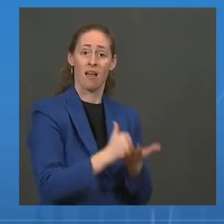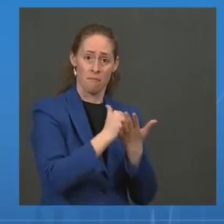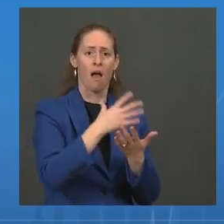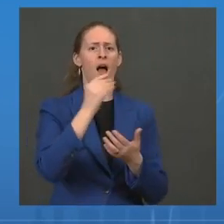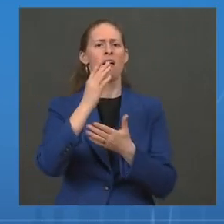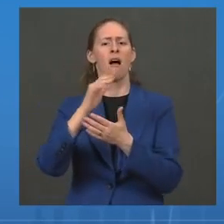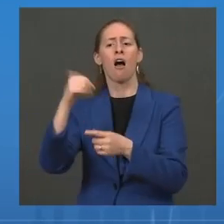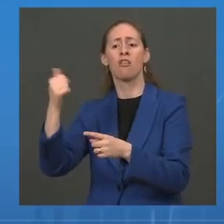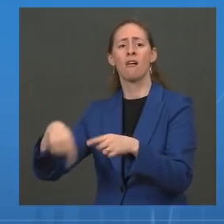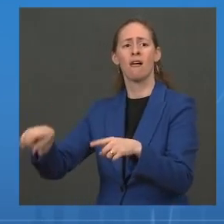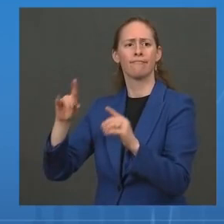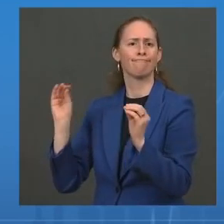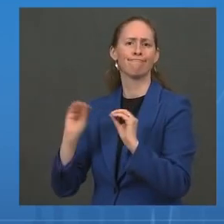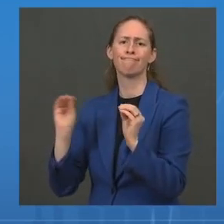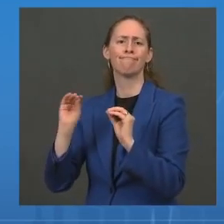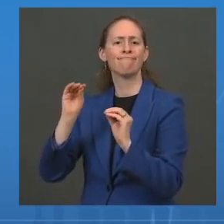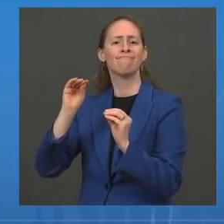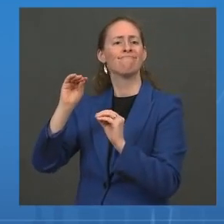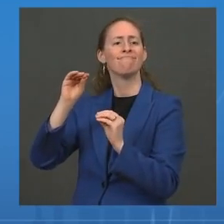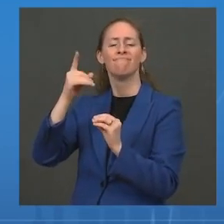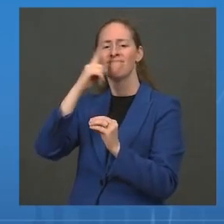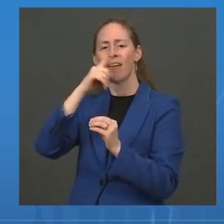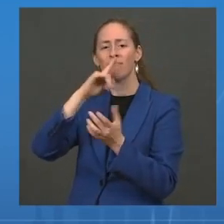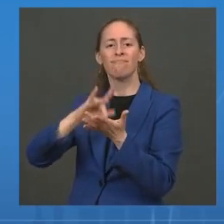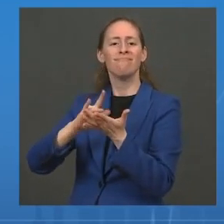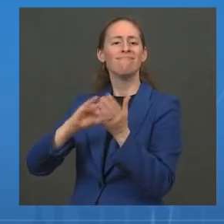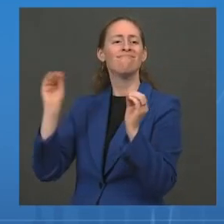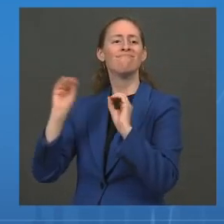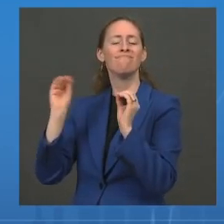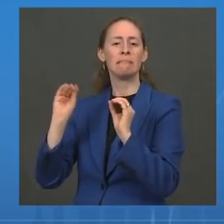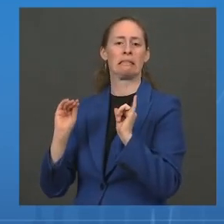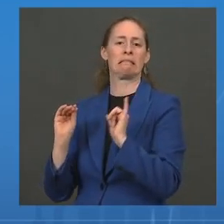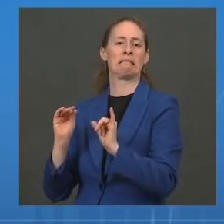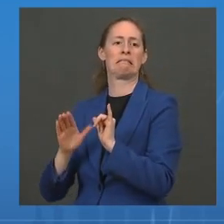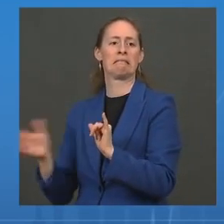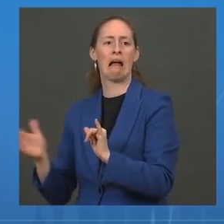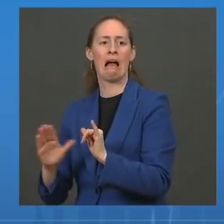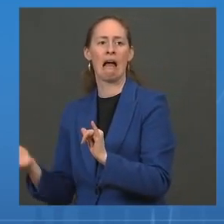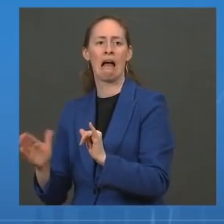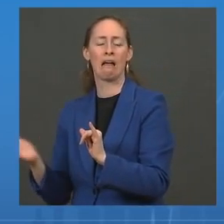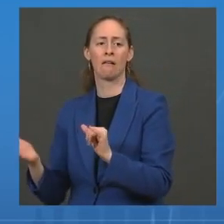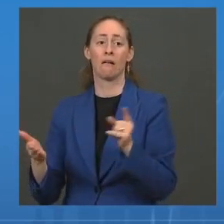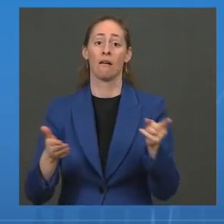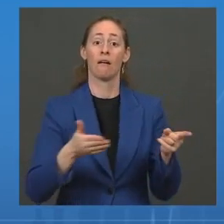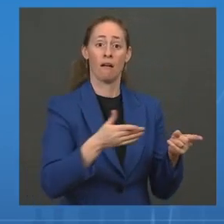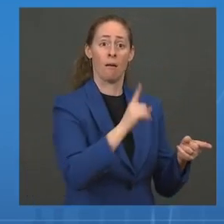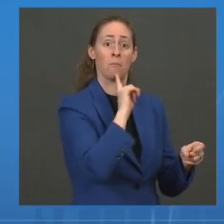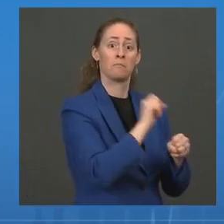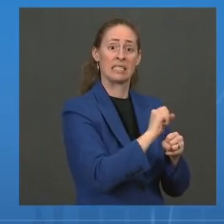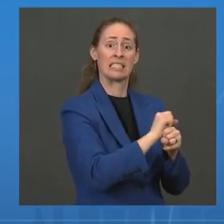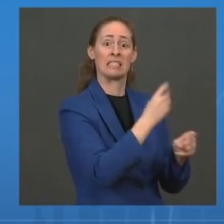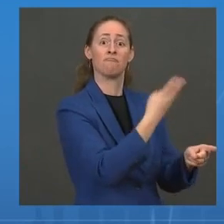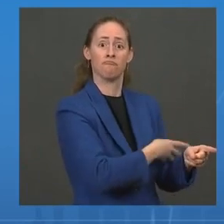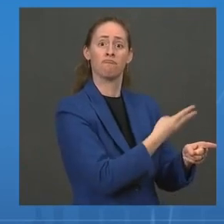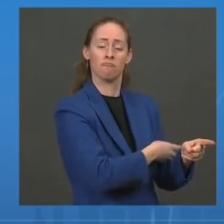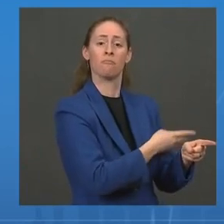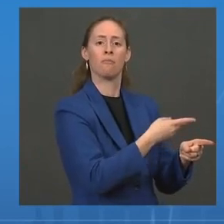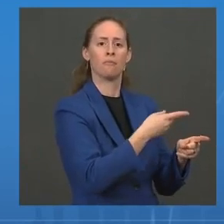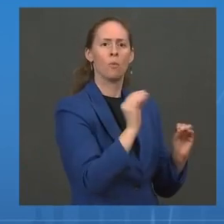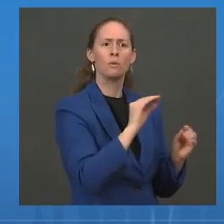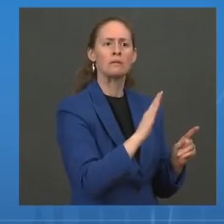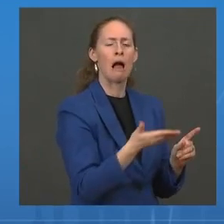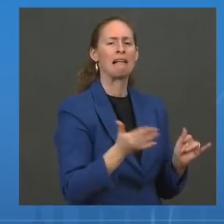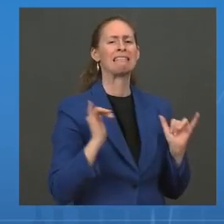the federal government, particularly the NIH and the Defense Threat Reduction Agency, did the basic